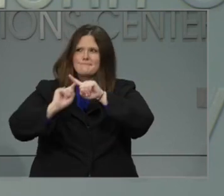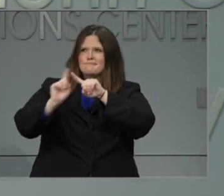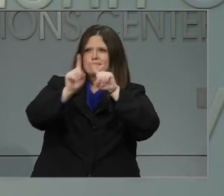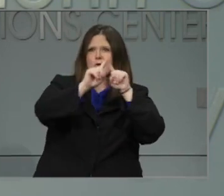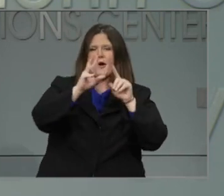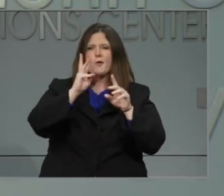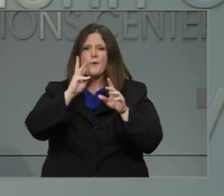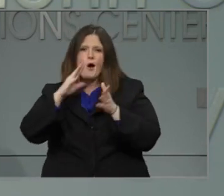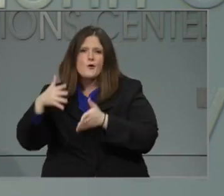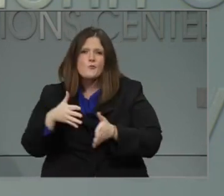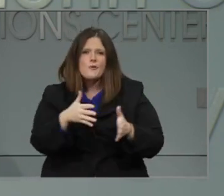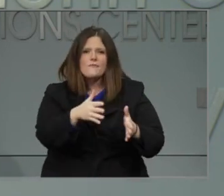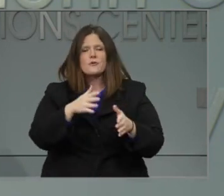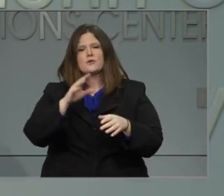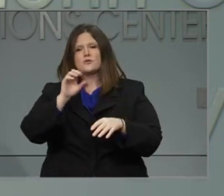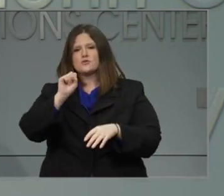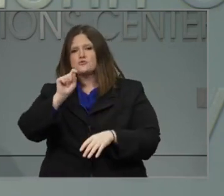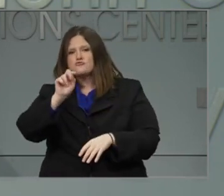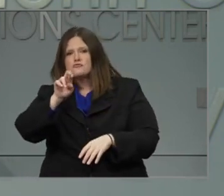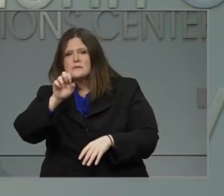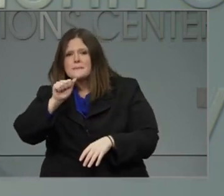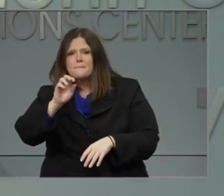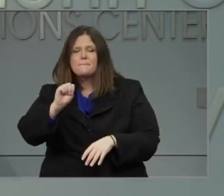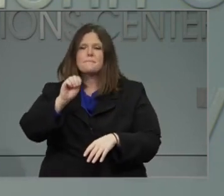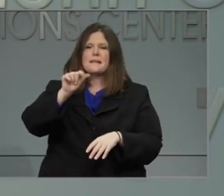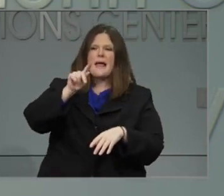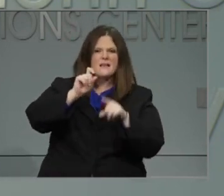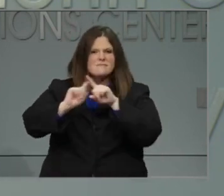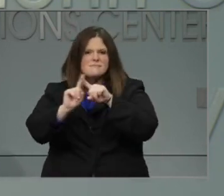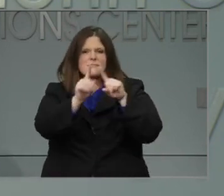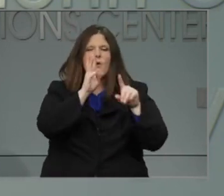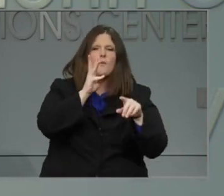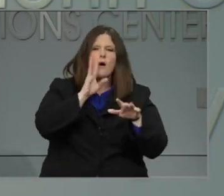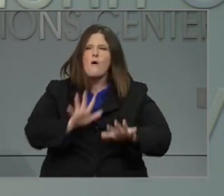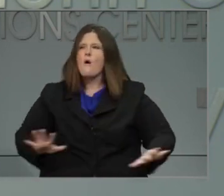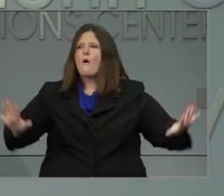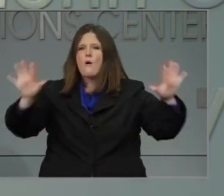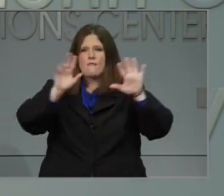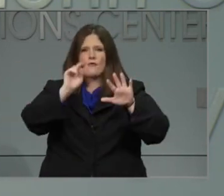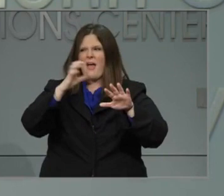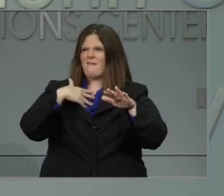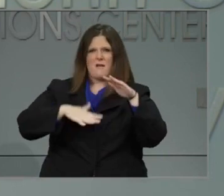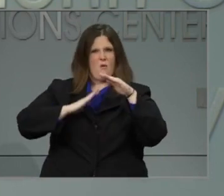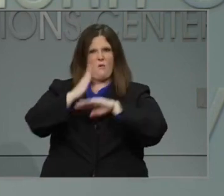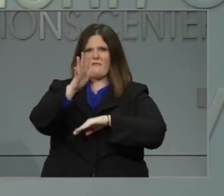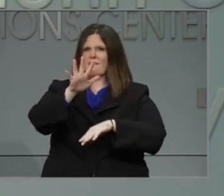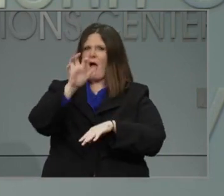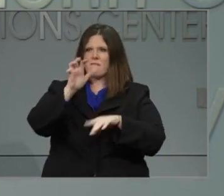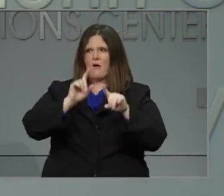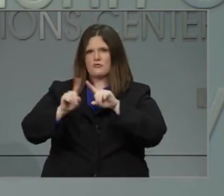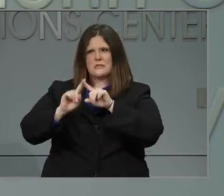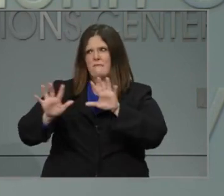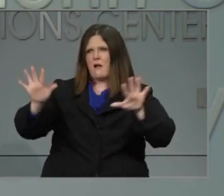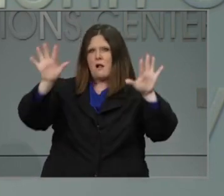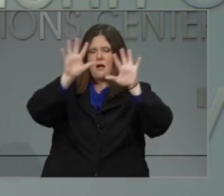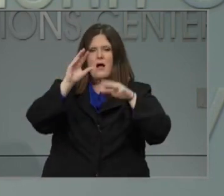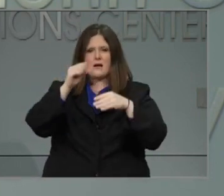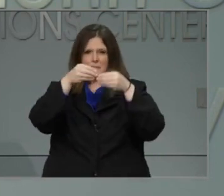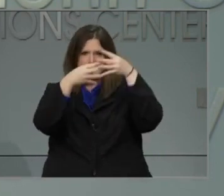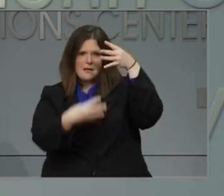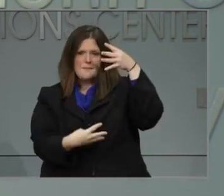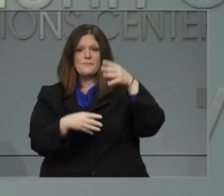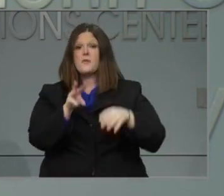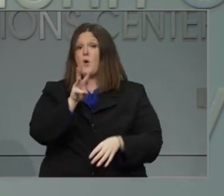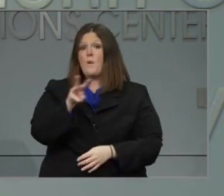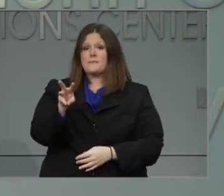gauges across the state. You can use it to register for flood alerts in your area as well. The website is FIMIN